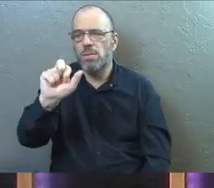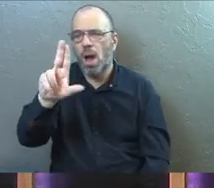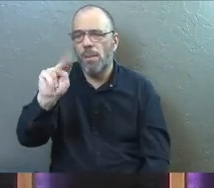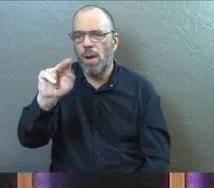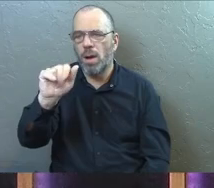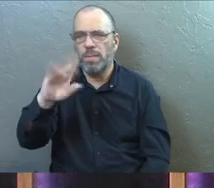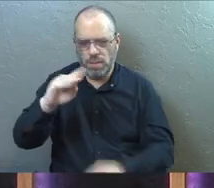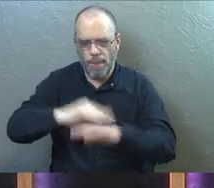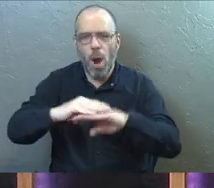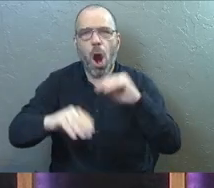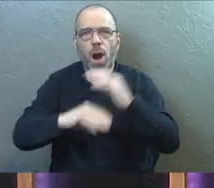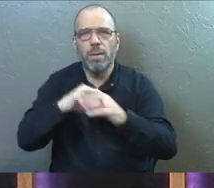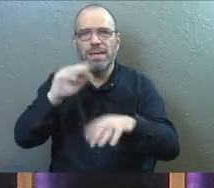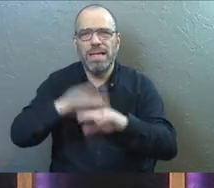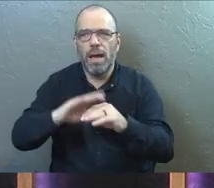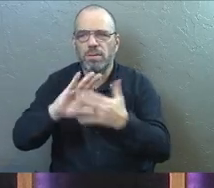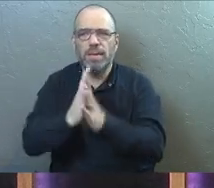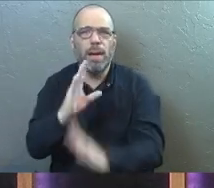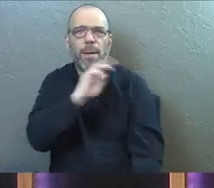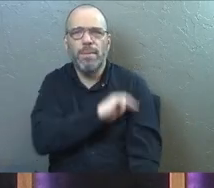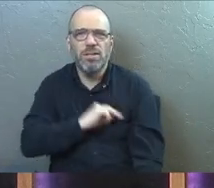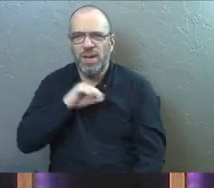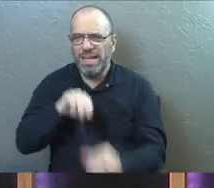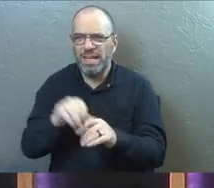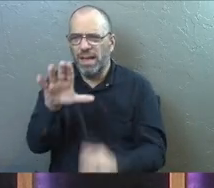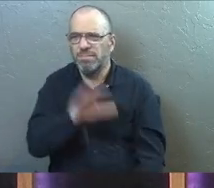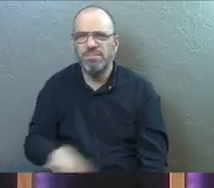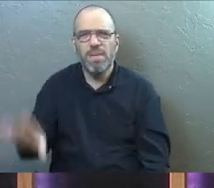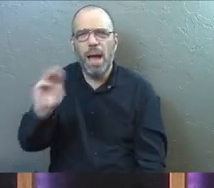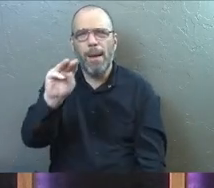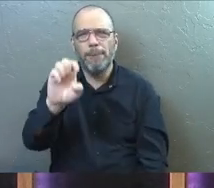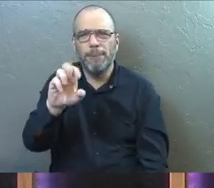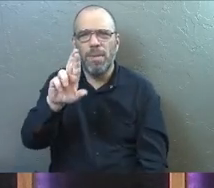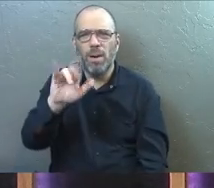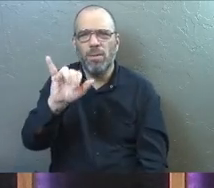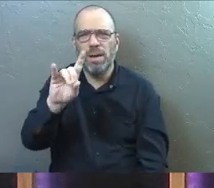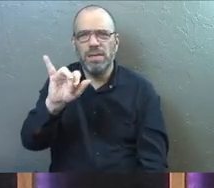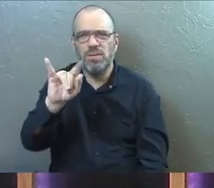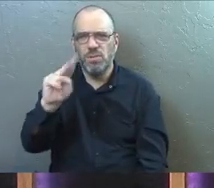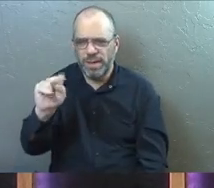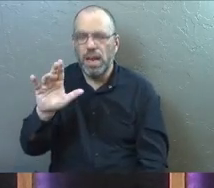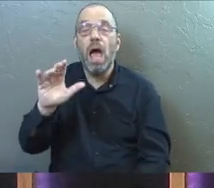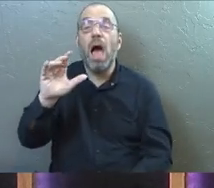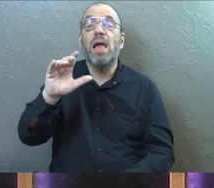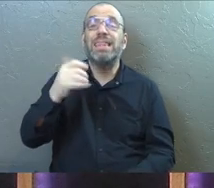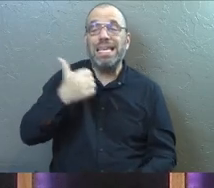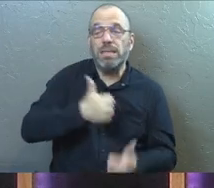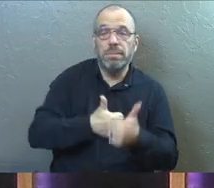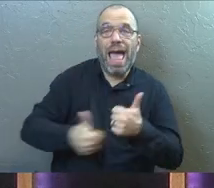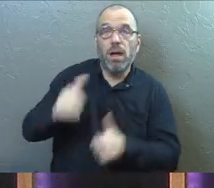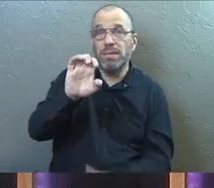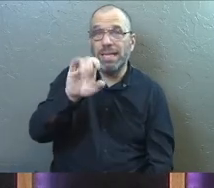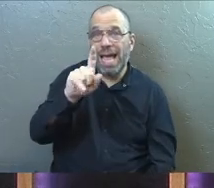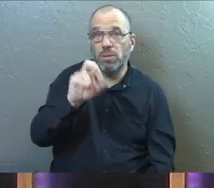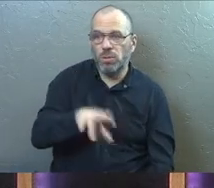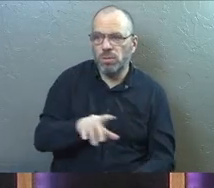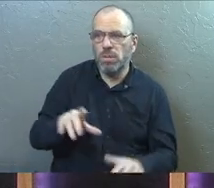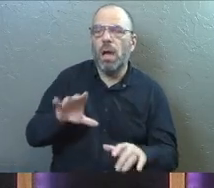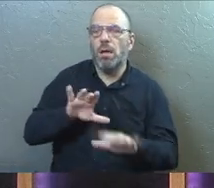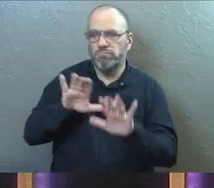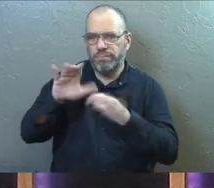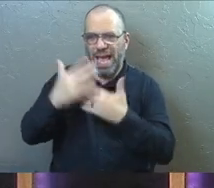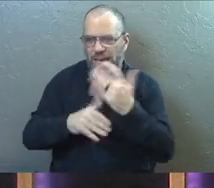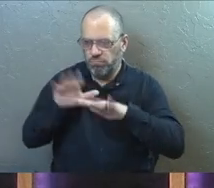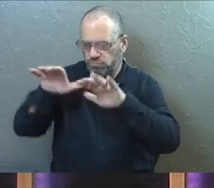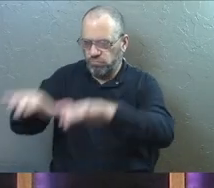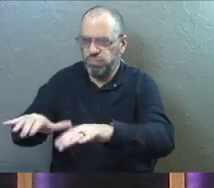missionaries out in the Mediterranean area, it says that the elders of Antioch laid their hands on them and prayed for them.